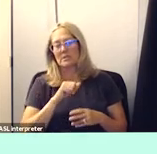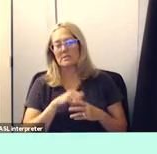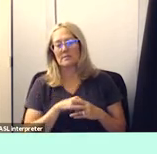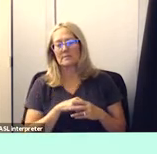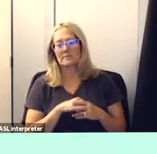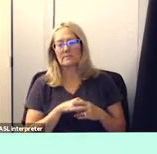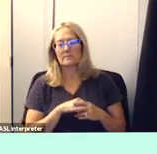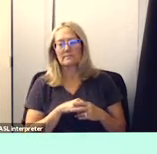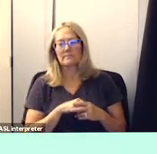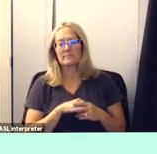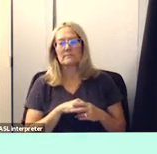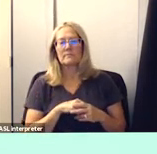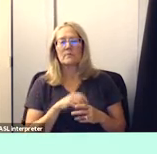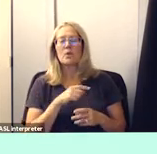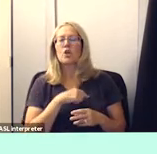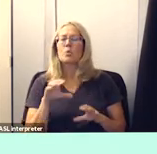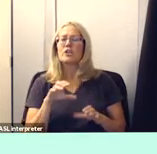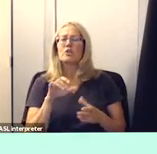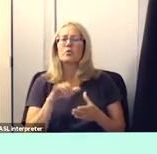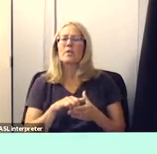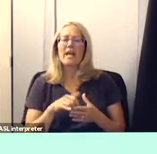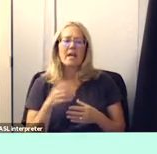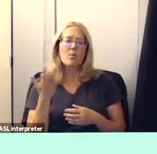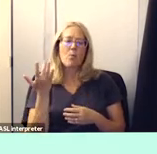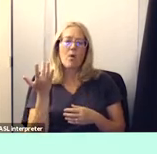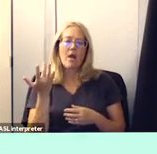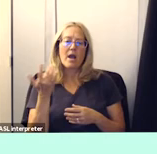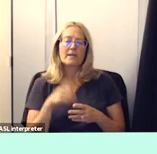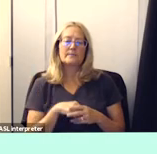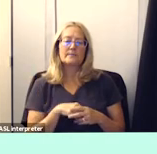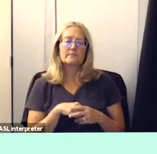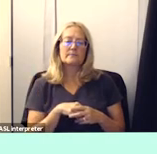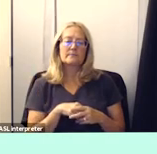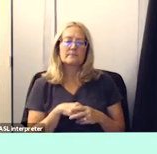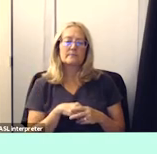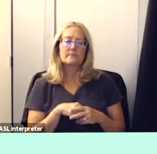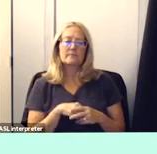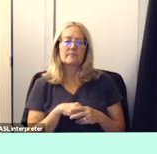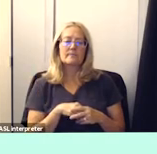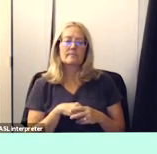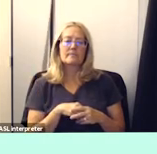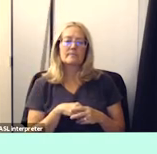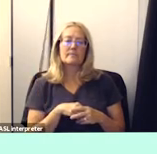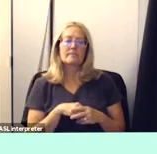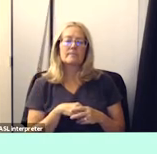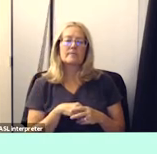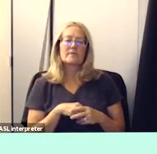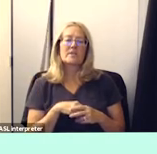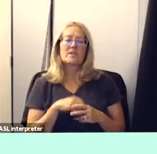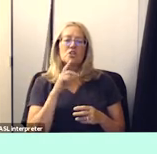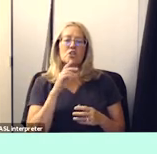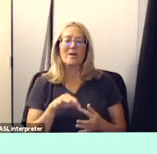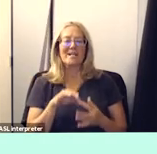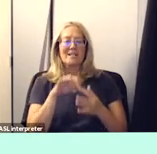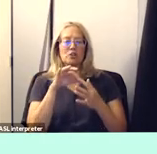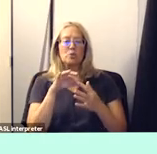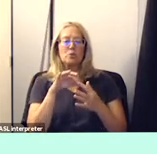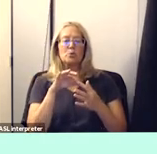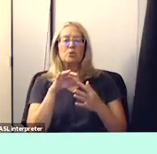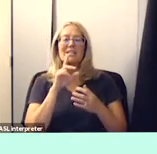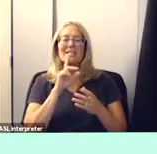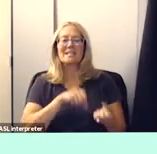and we do this so that the disproportionality of exclusion becomes a thing of the past